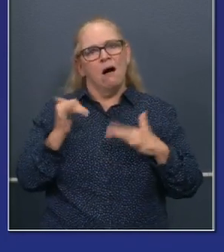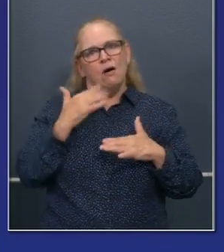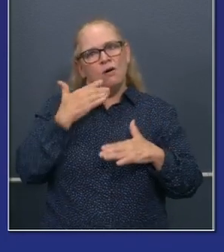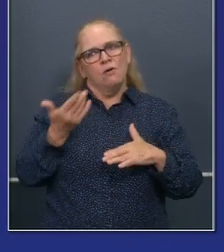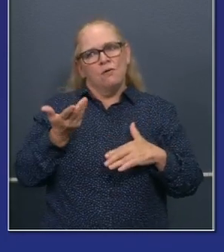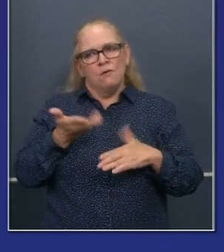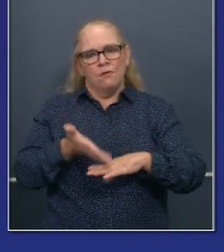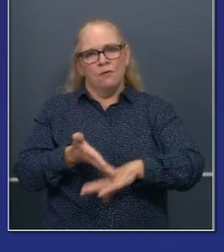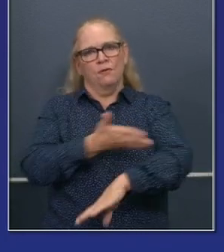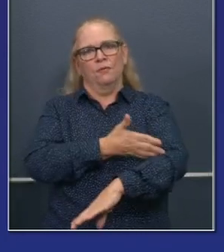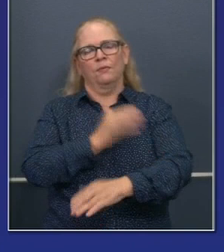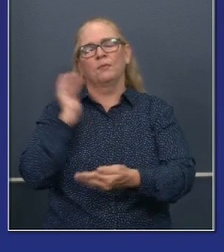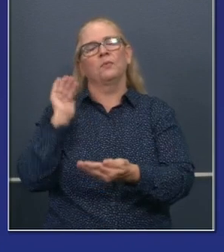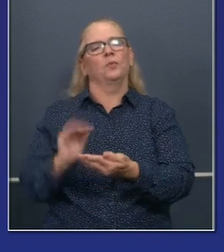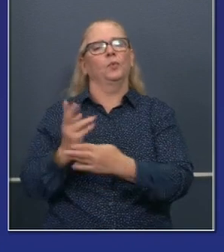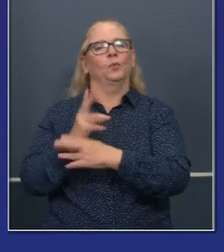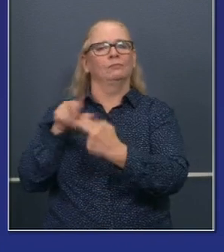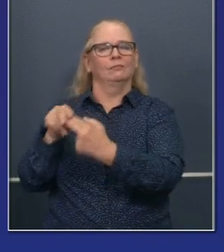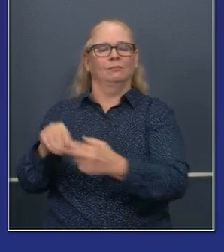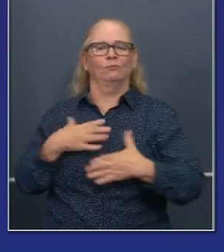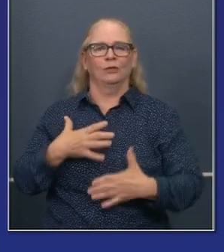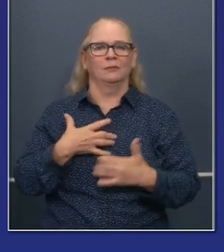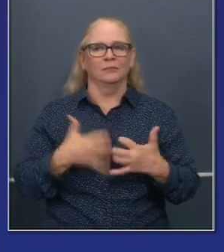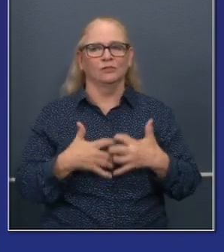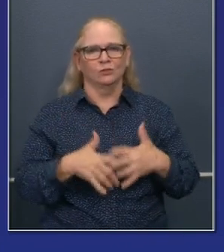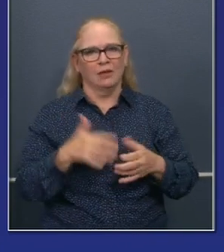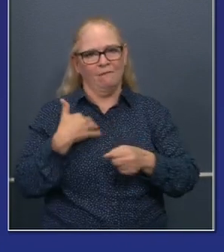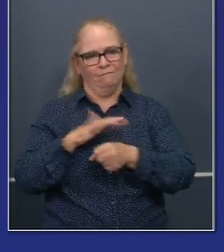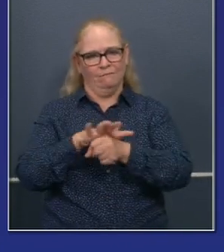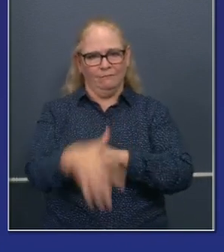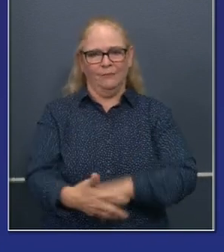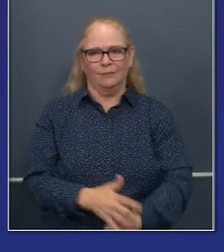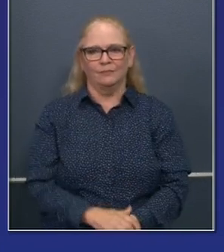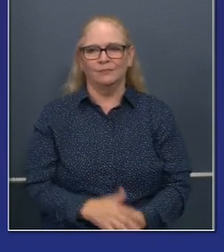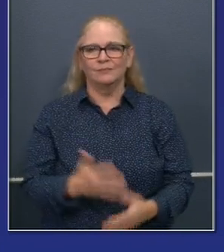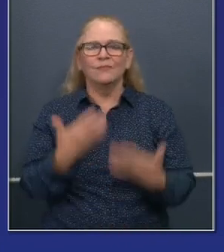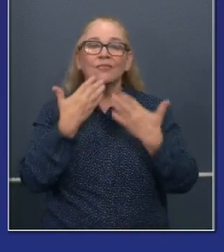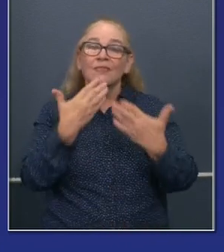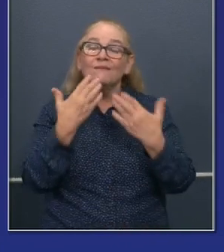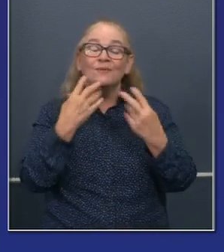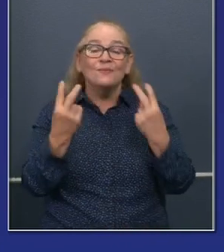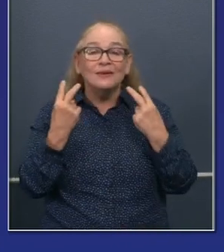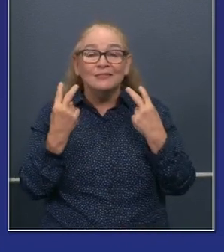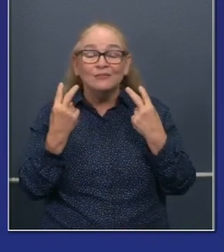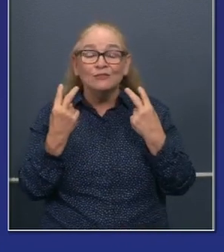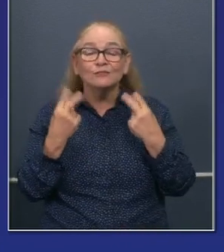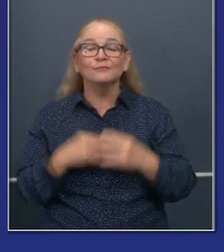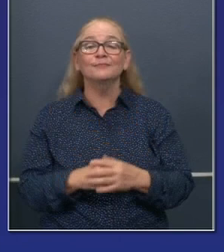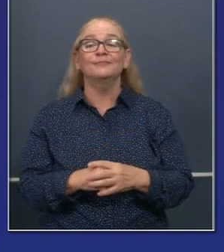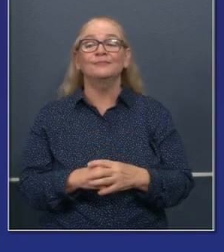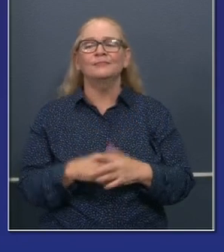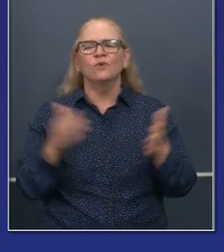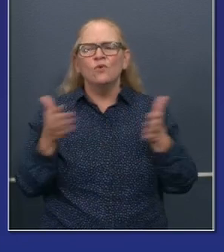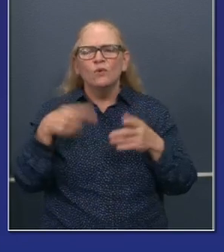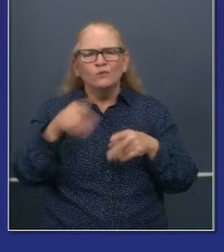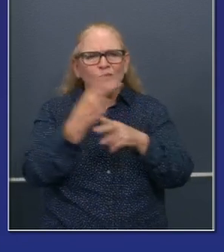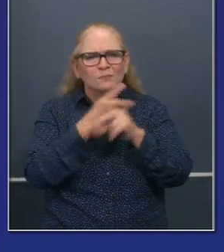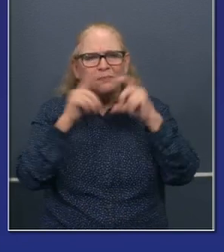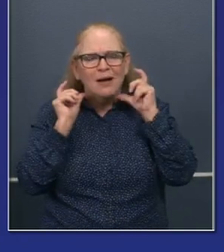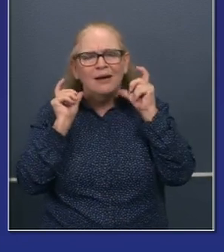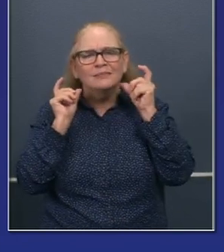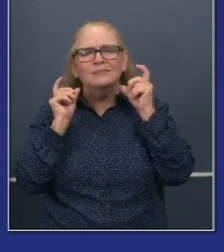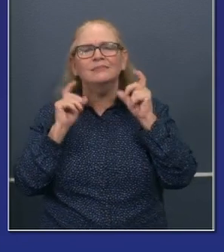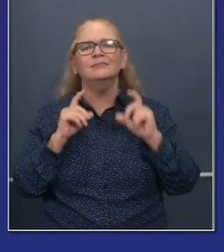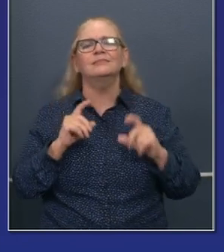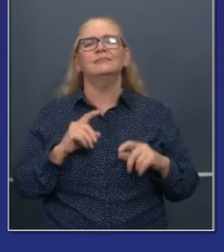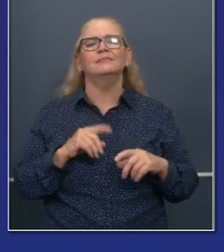appreciate you sticking in with me on this presentation. Um, as always, encourage you to wear a mask. I want to see those numbers continue